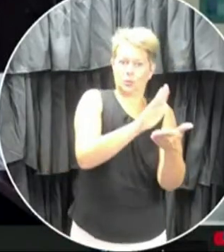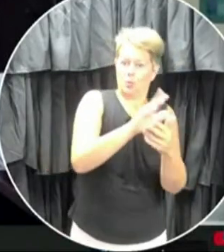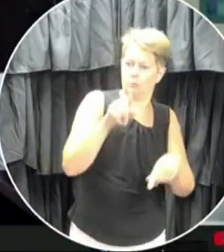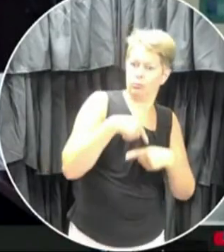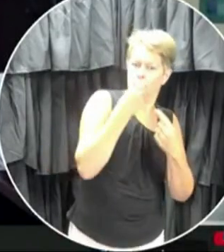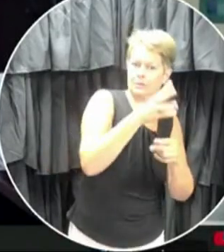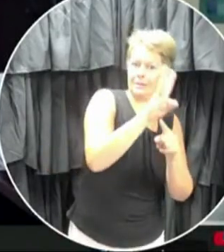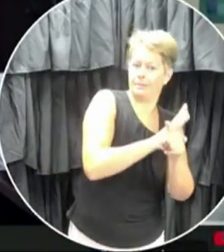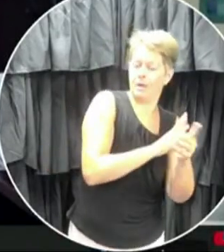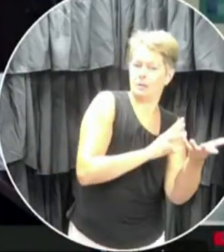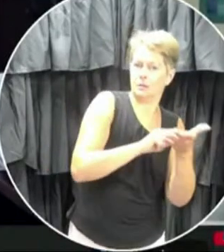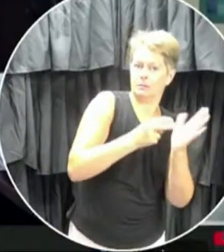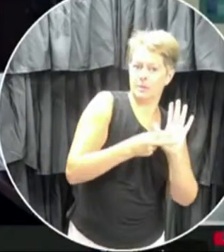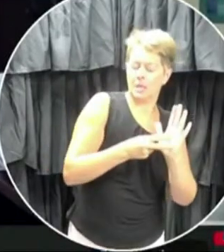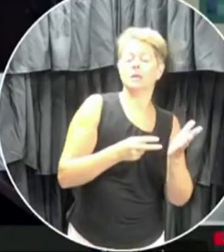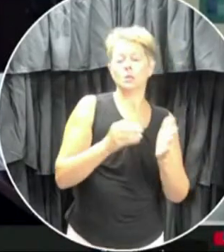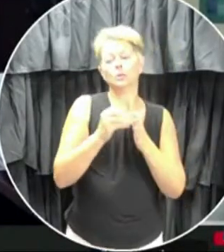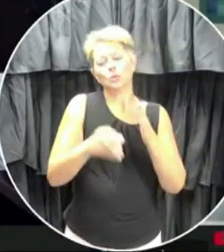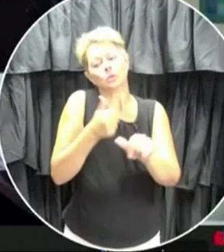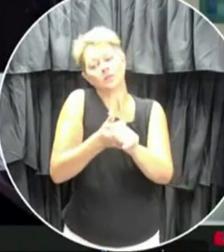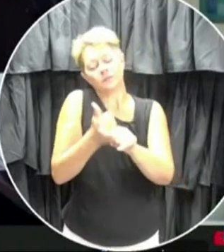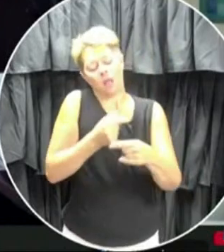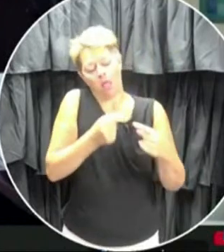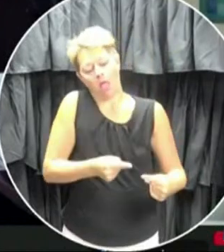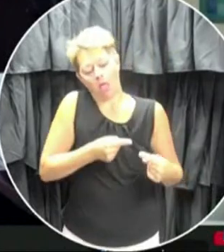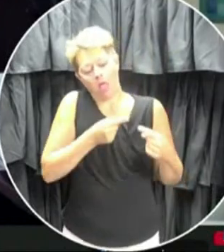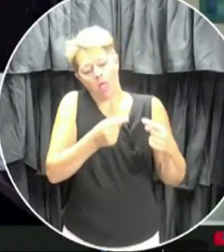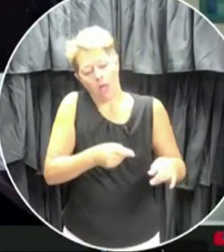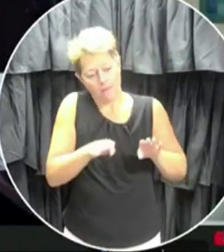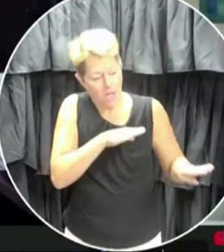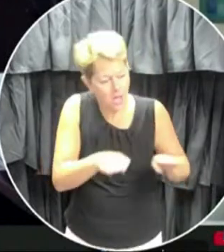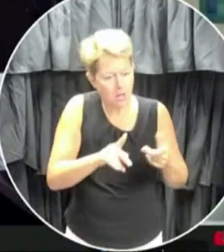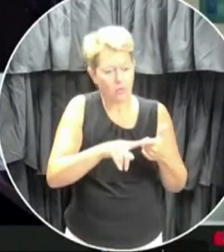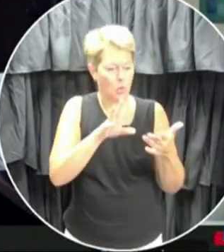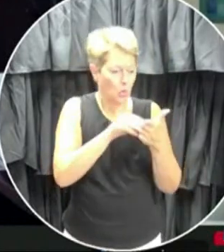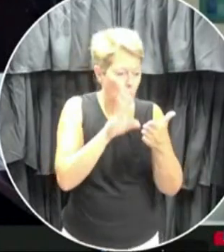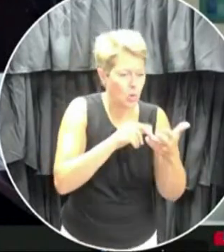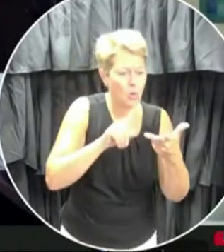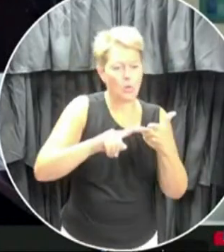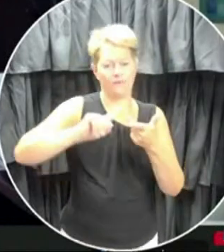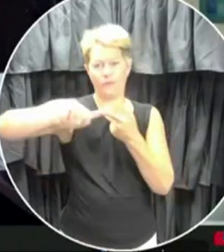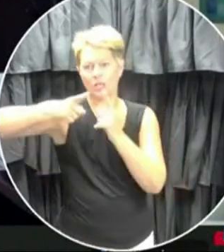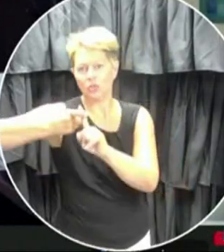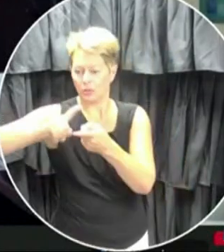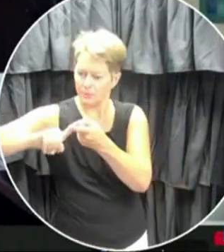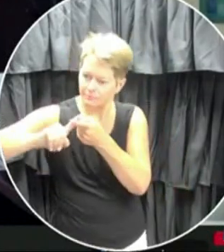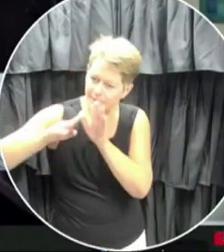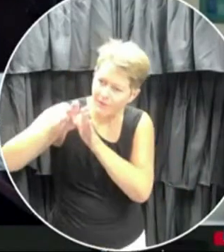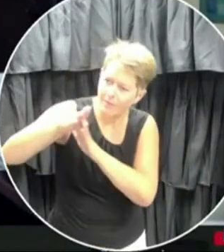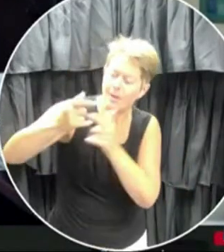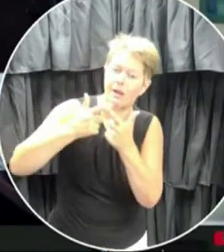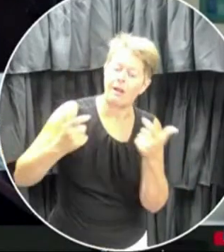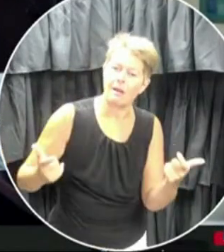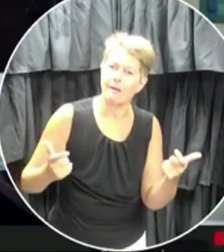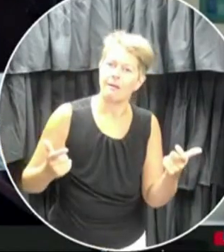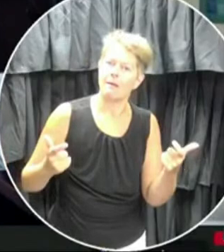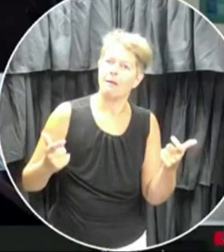know that students are going to be at risk to have struggles learning with their behavior, forming friendships. So the trauma informed practice PL